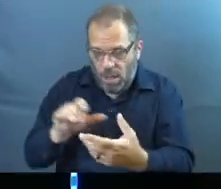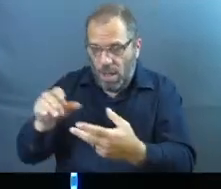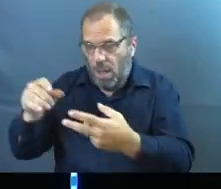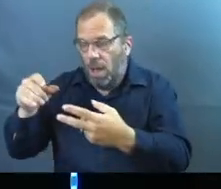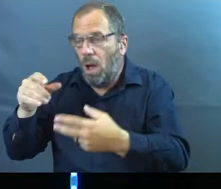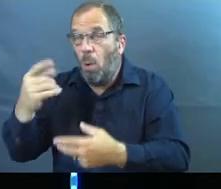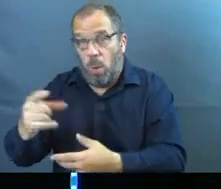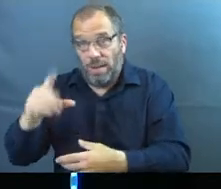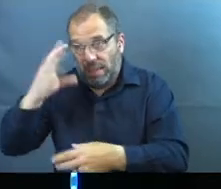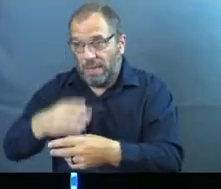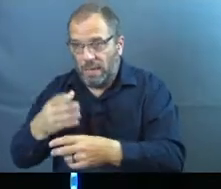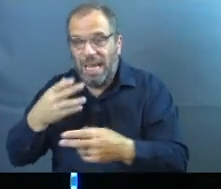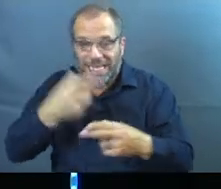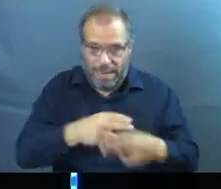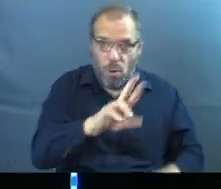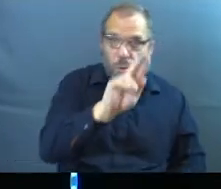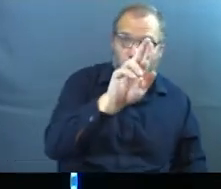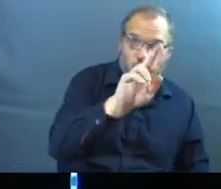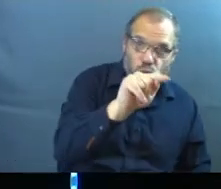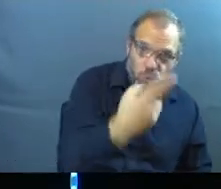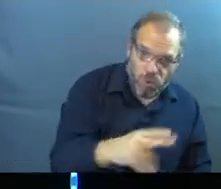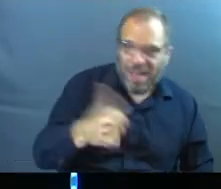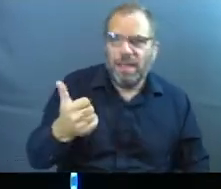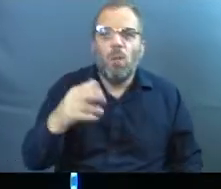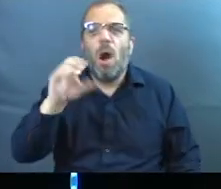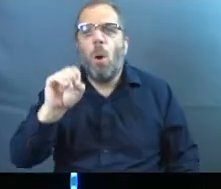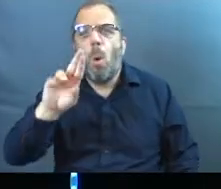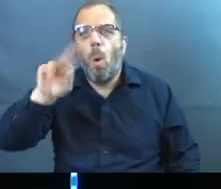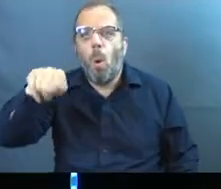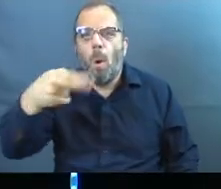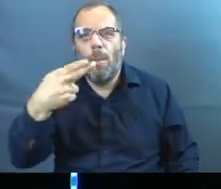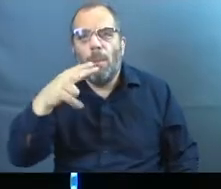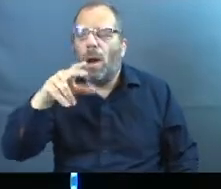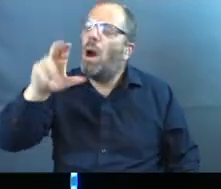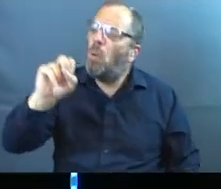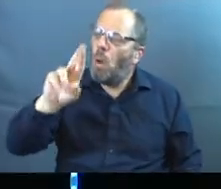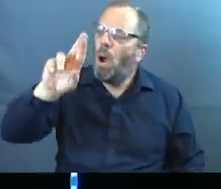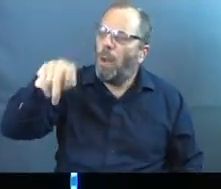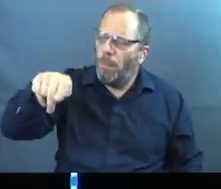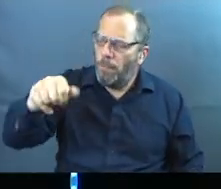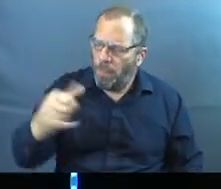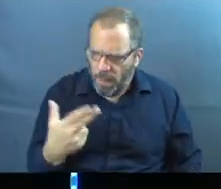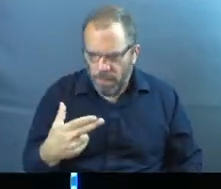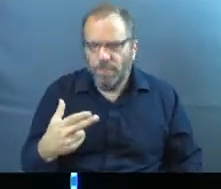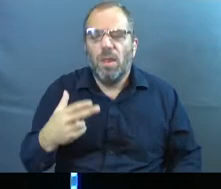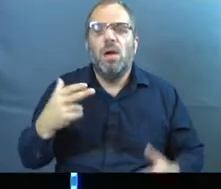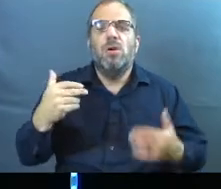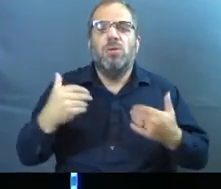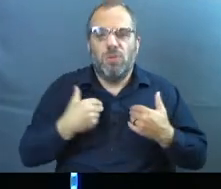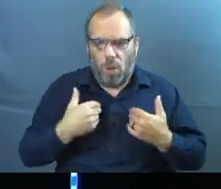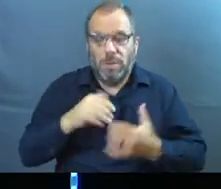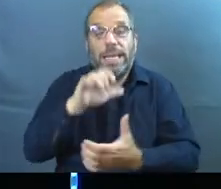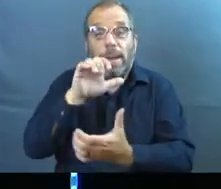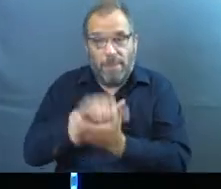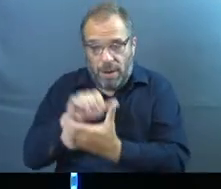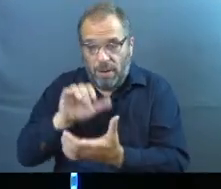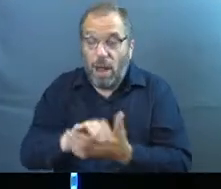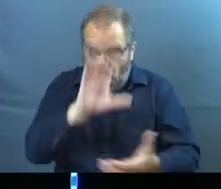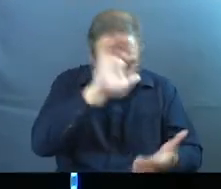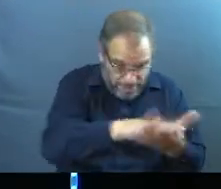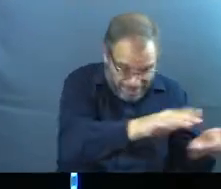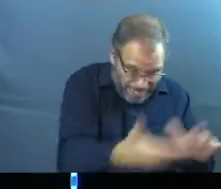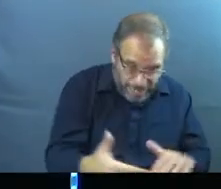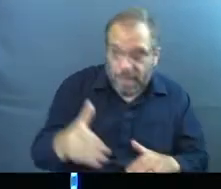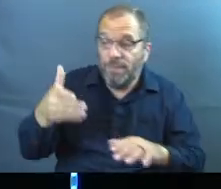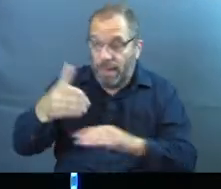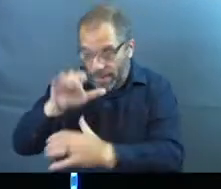the girls was Ruth, right? And the other one was Orpah. So Orpah and Ruth married Naomi's sons. Not long after her husband dies and